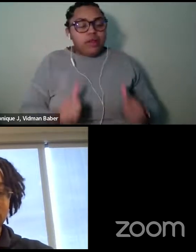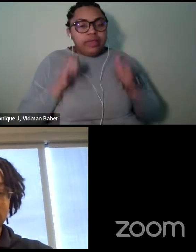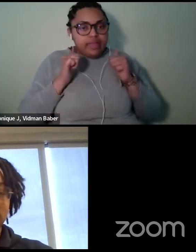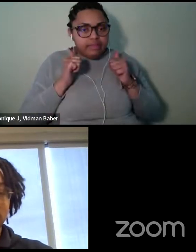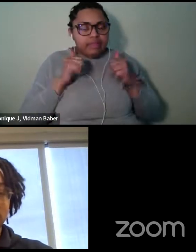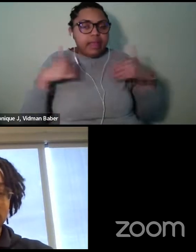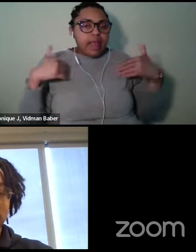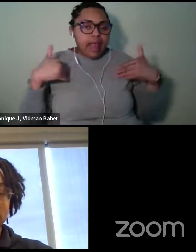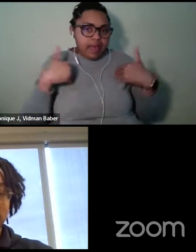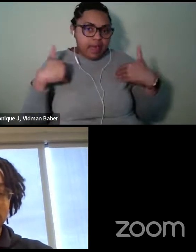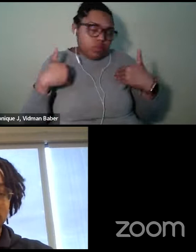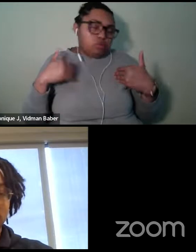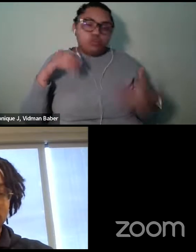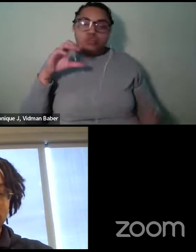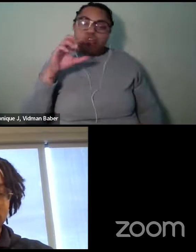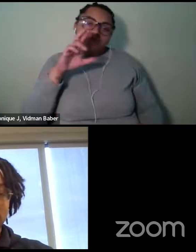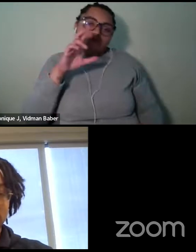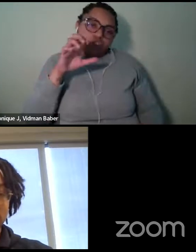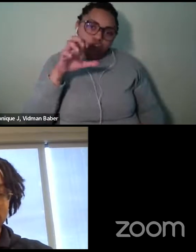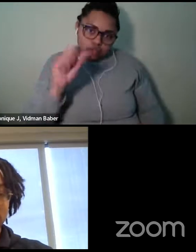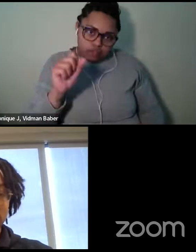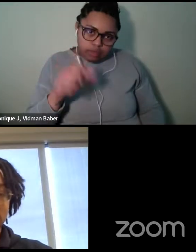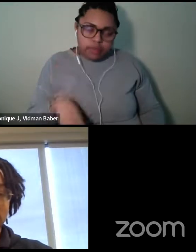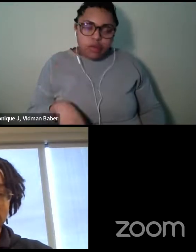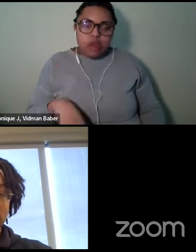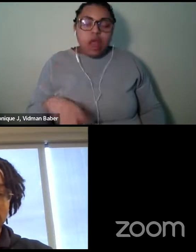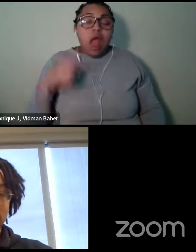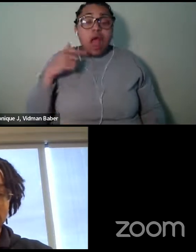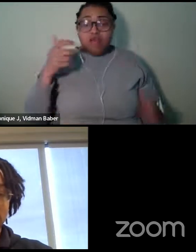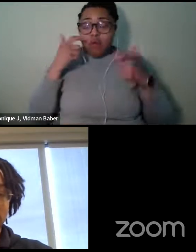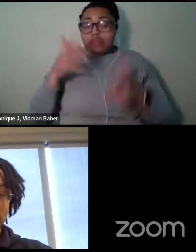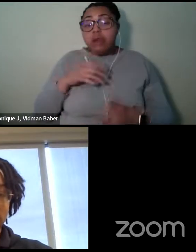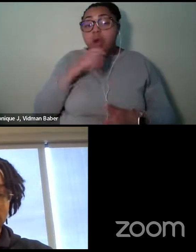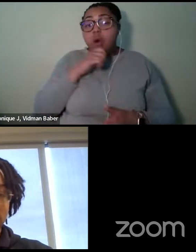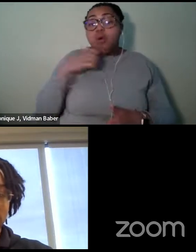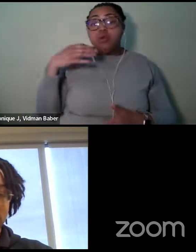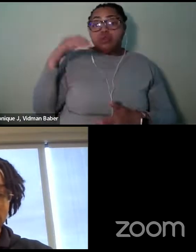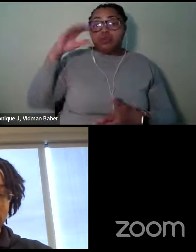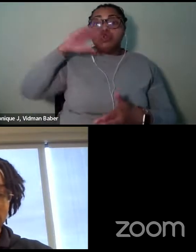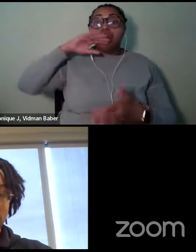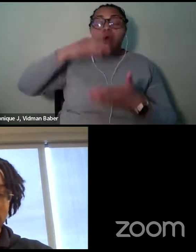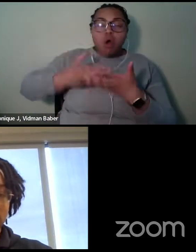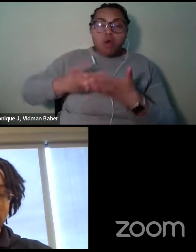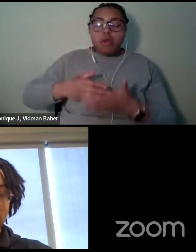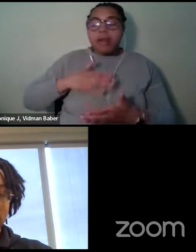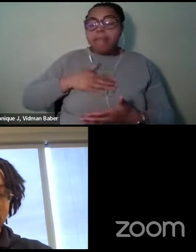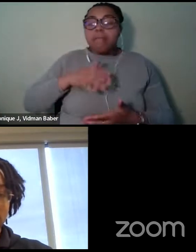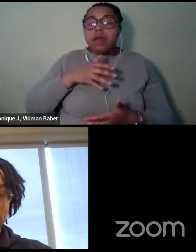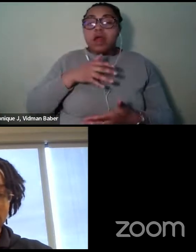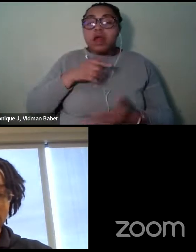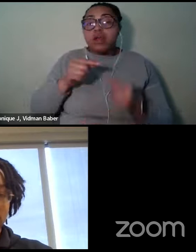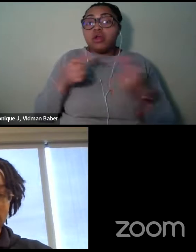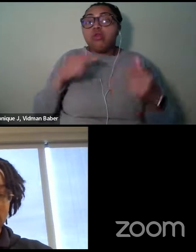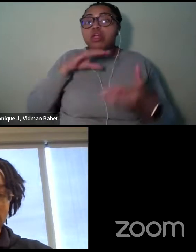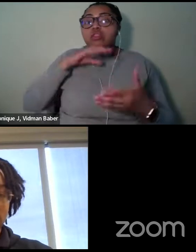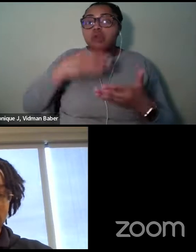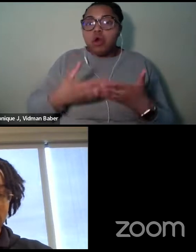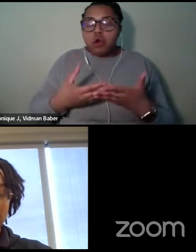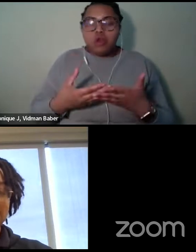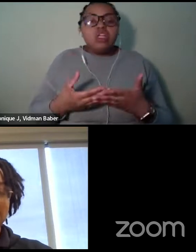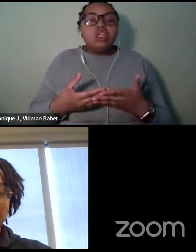it's also, you know, I've watched my older daughter and my granddaughters and she is kind of a minimalist.